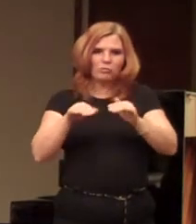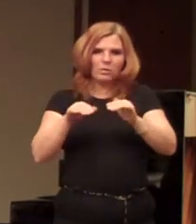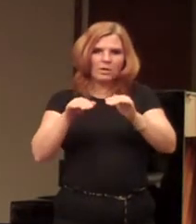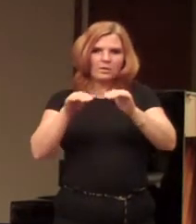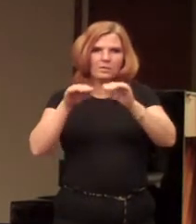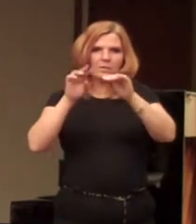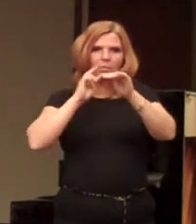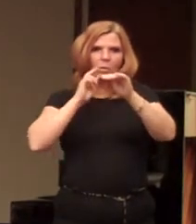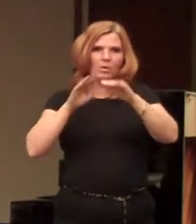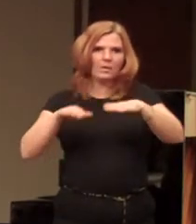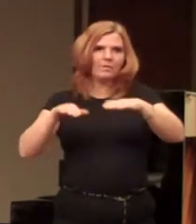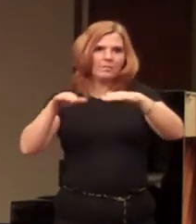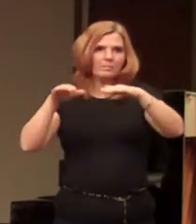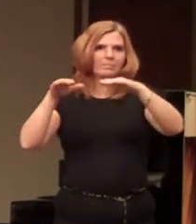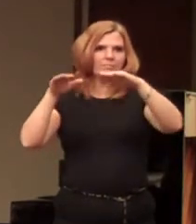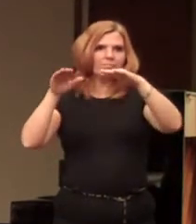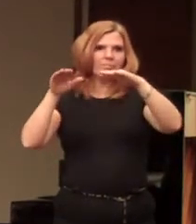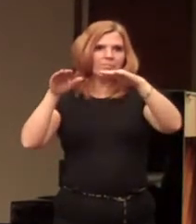the water level.